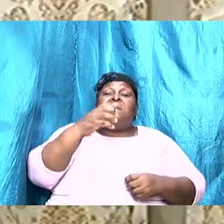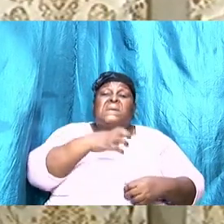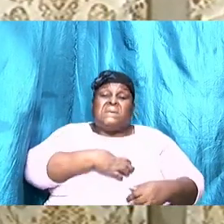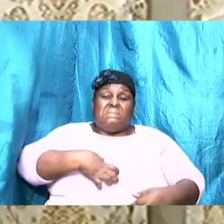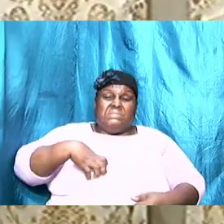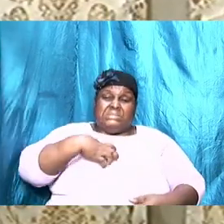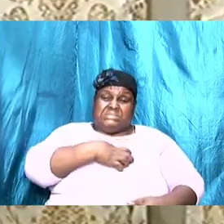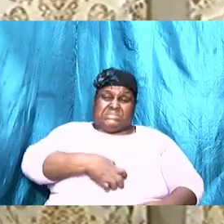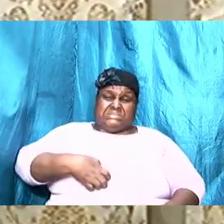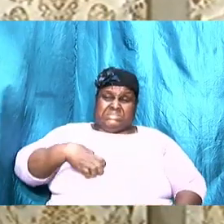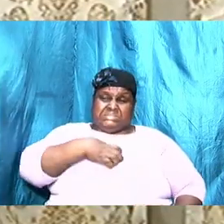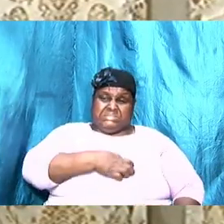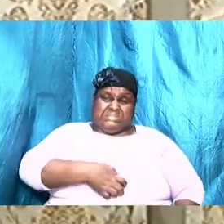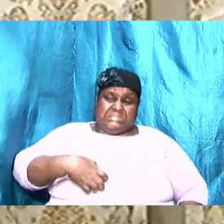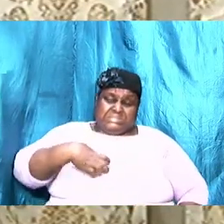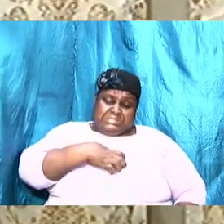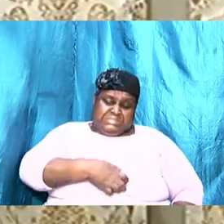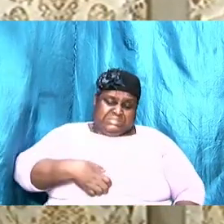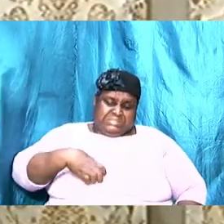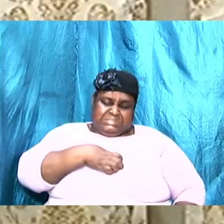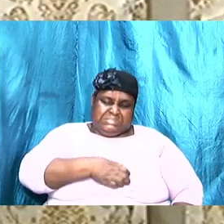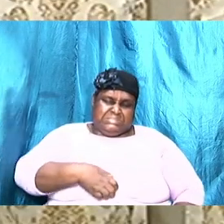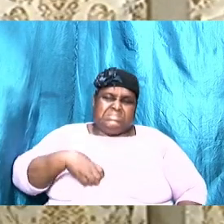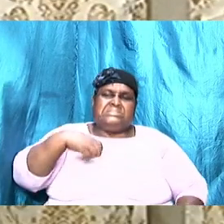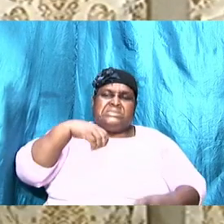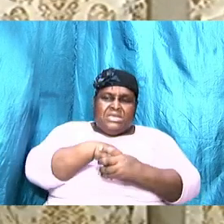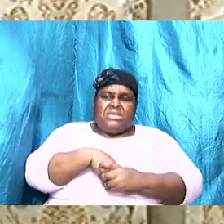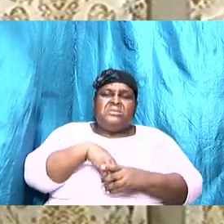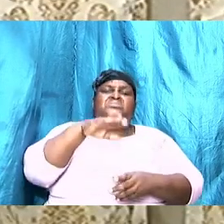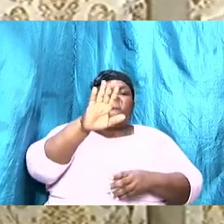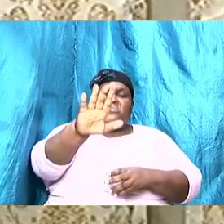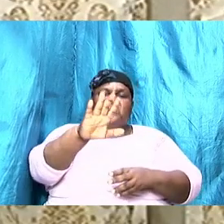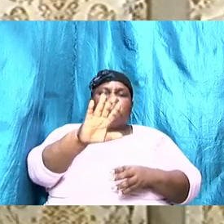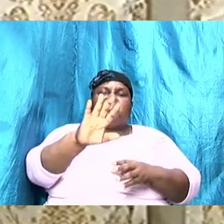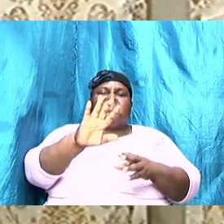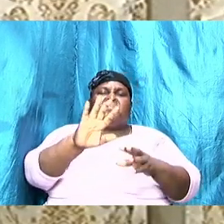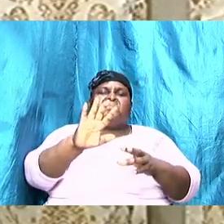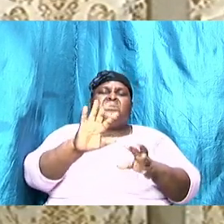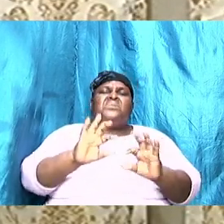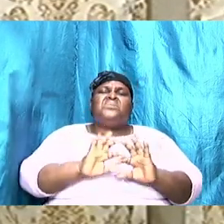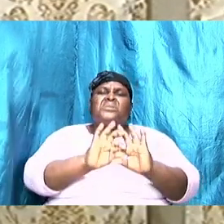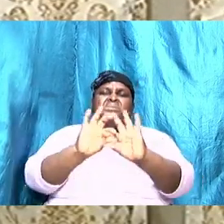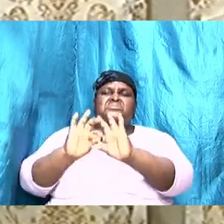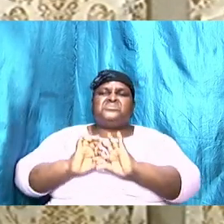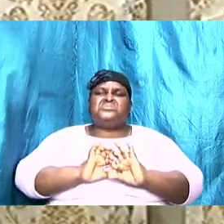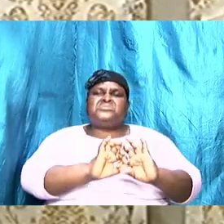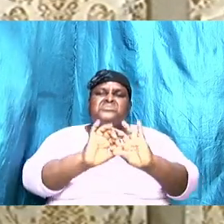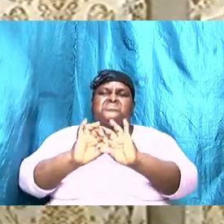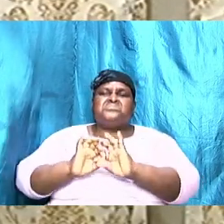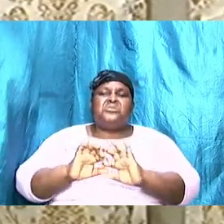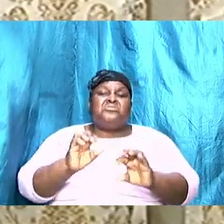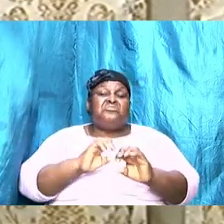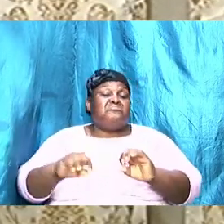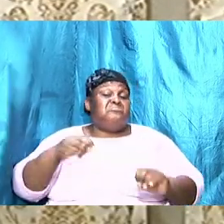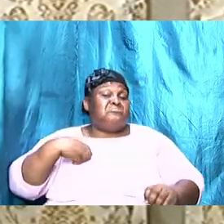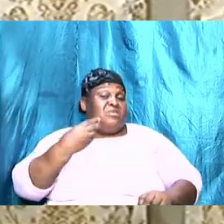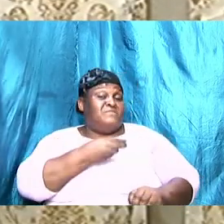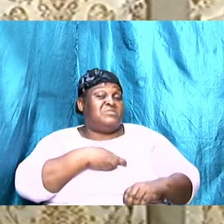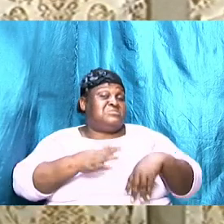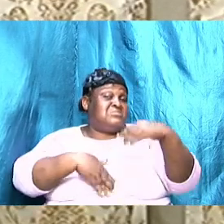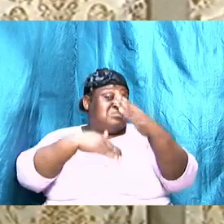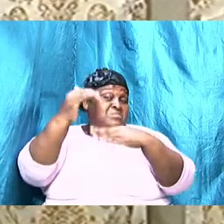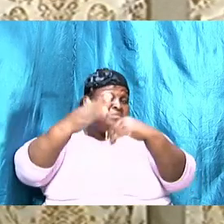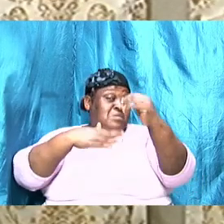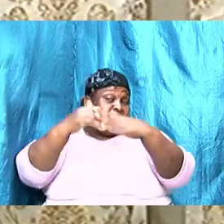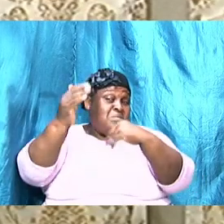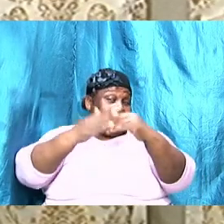in your relationship. None of us are built to the extent